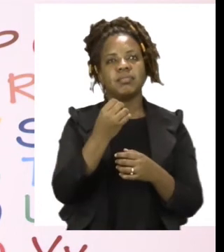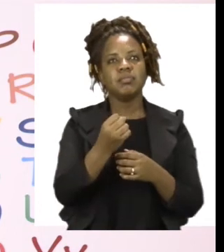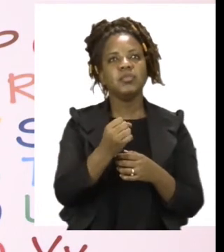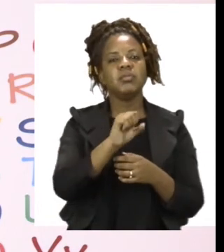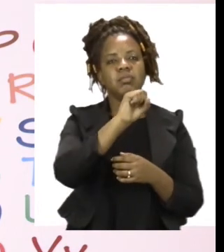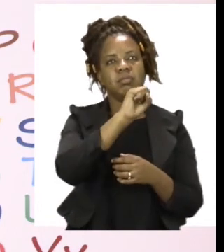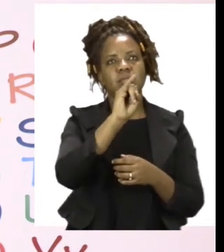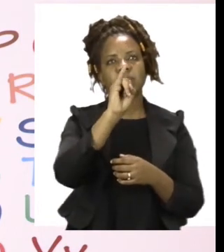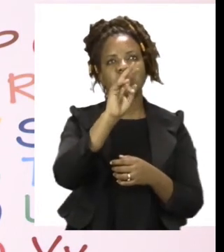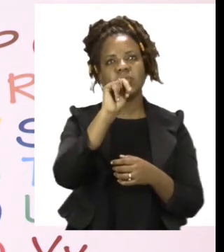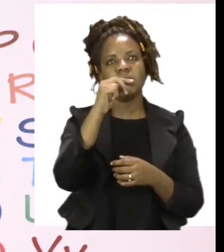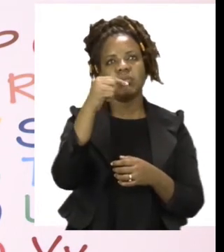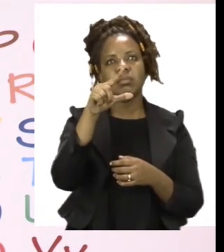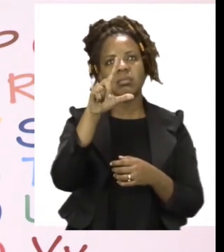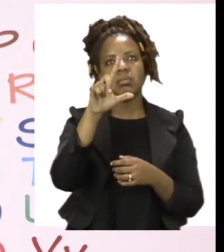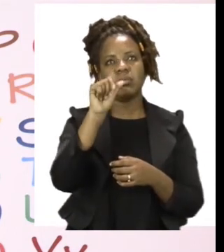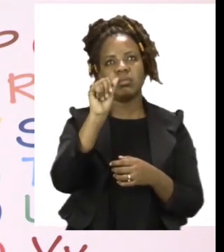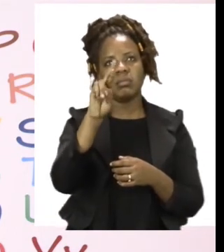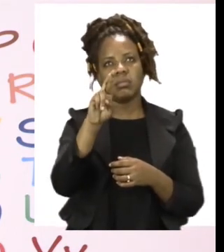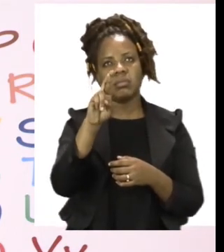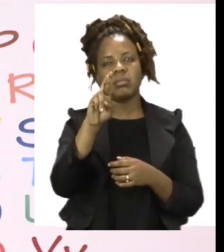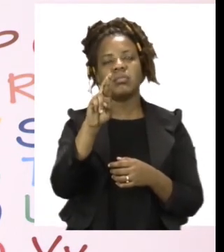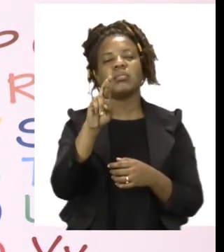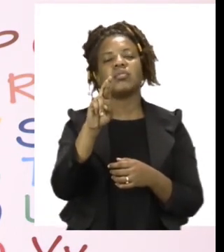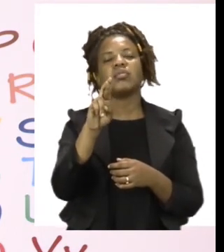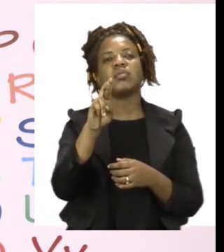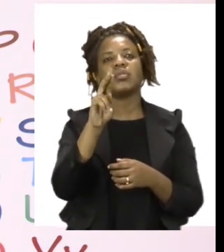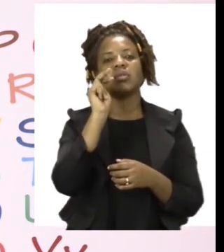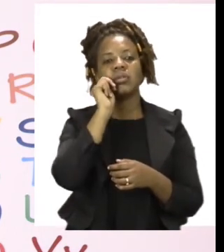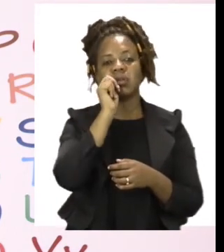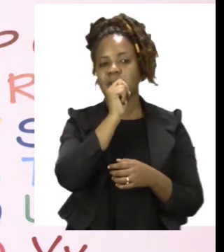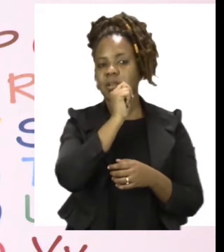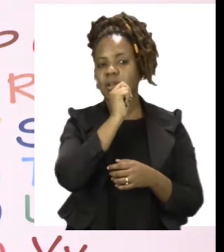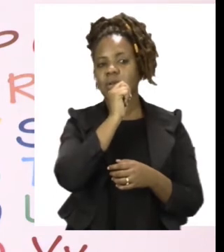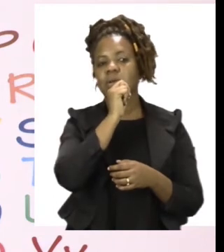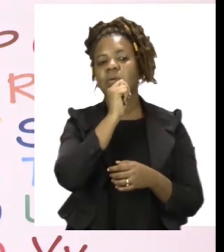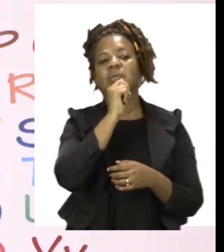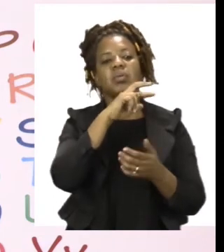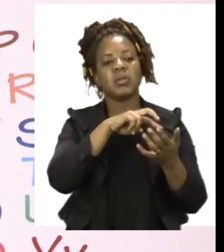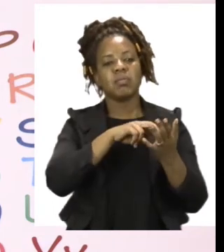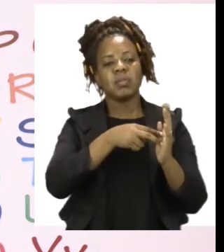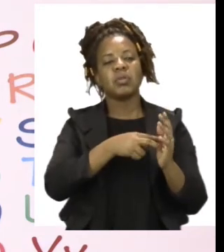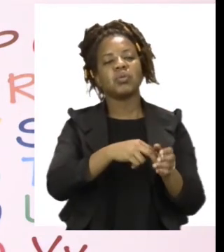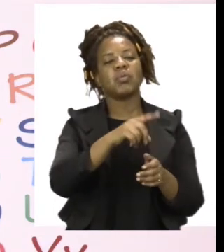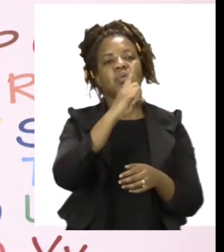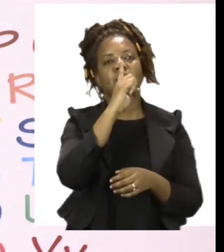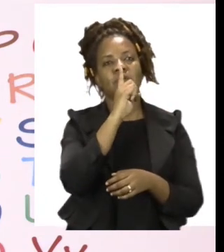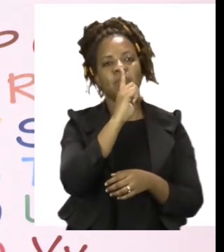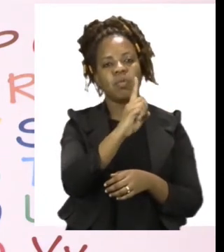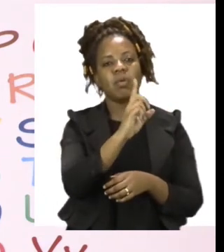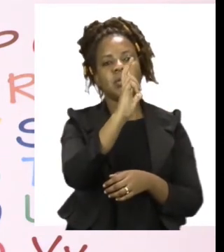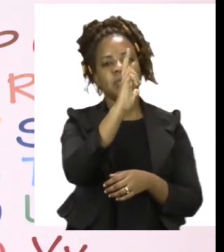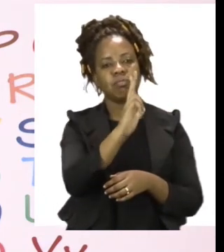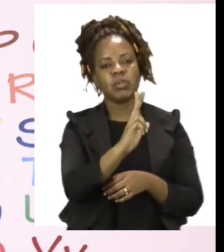But when they become two, two or more, we become, or